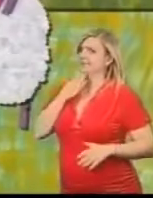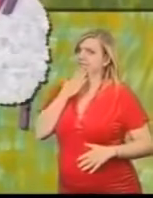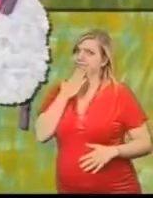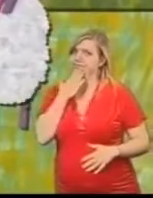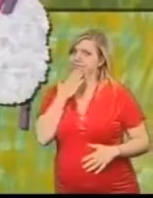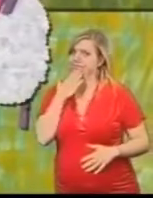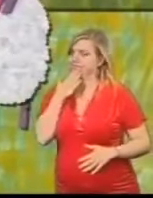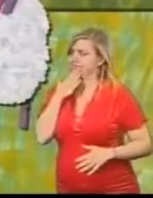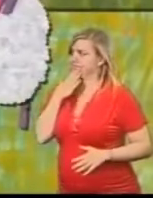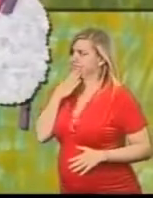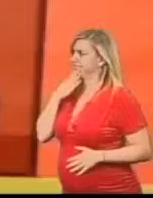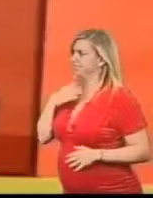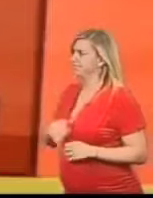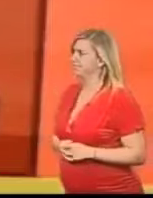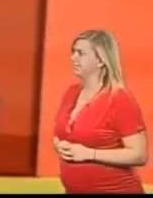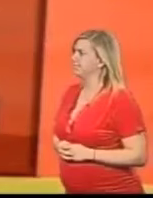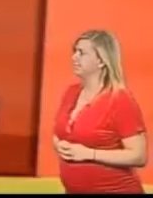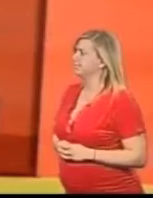Oh dear